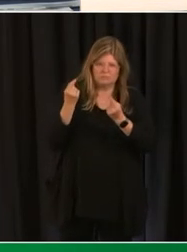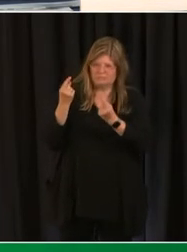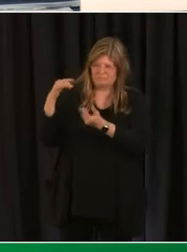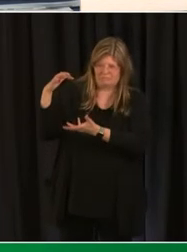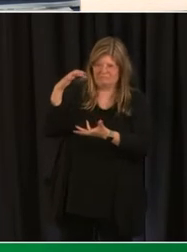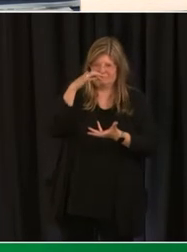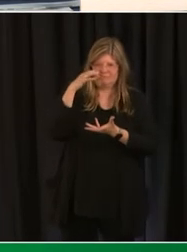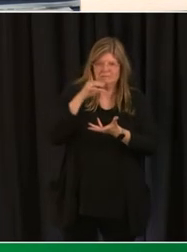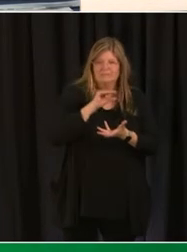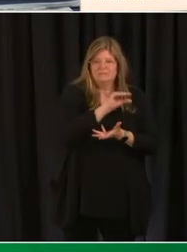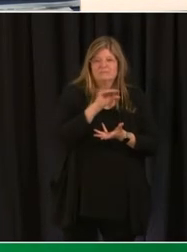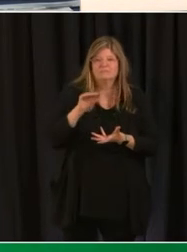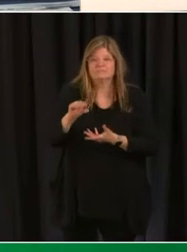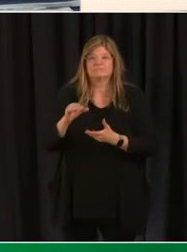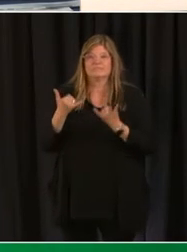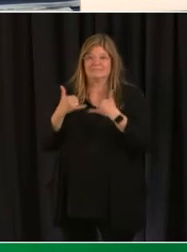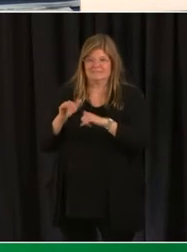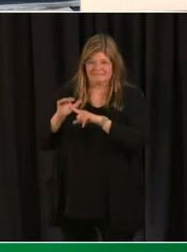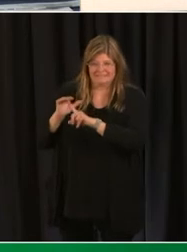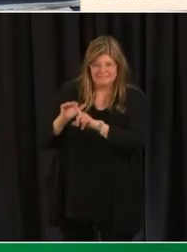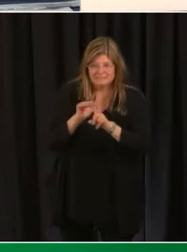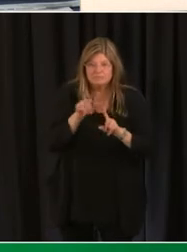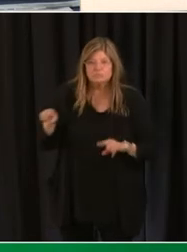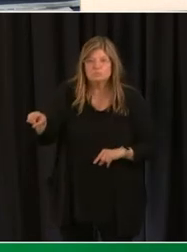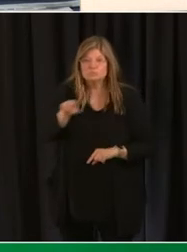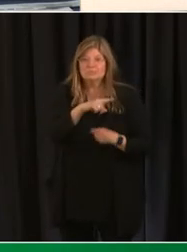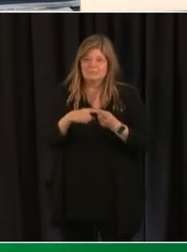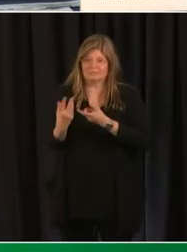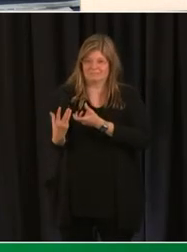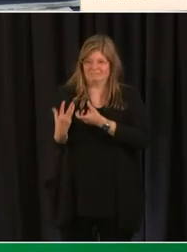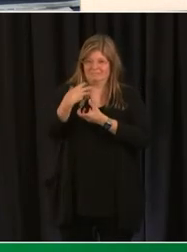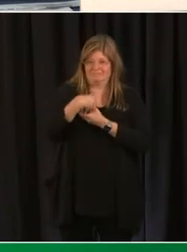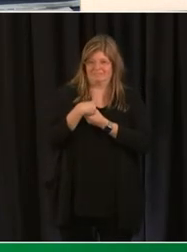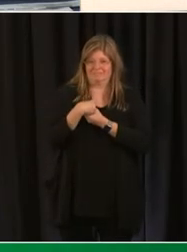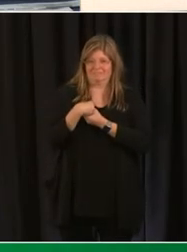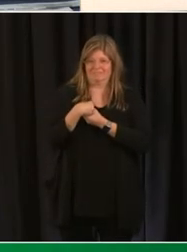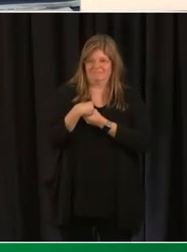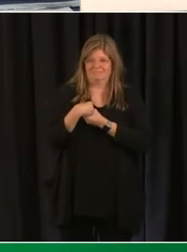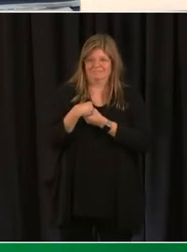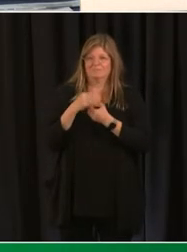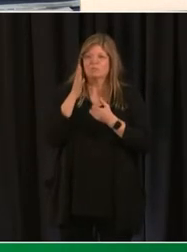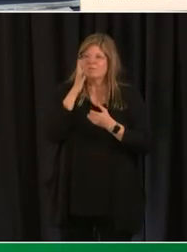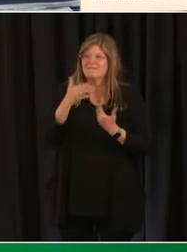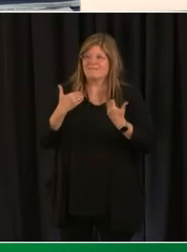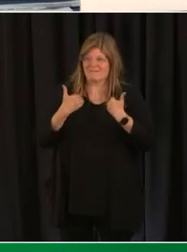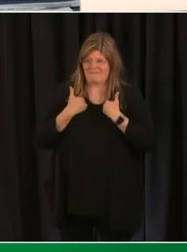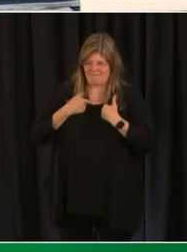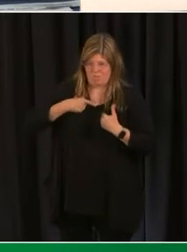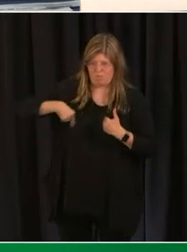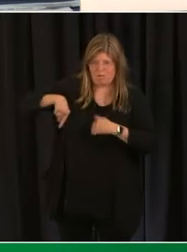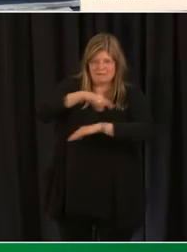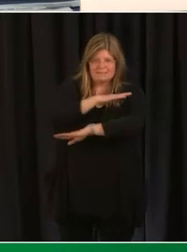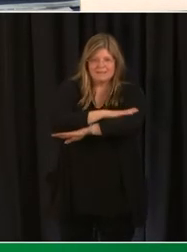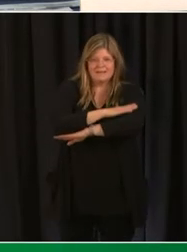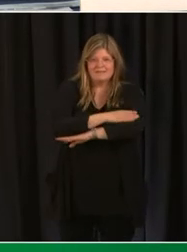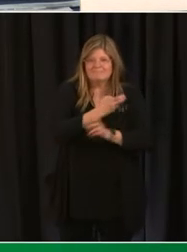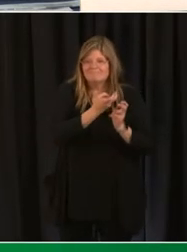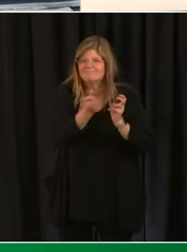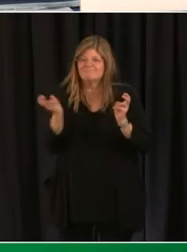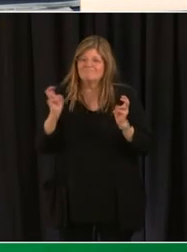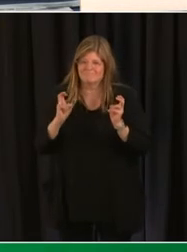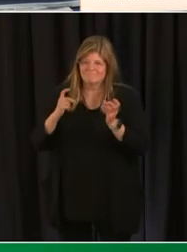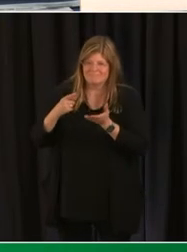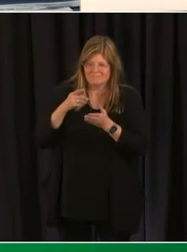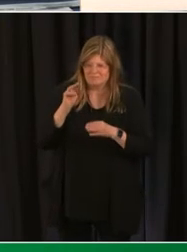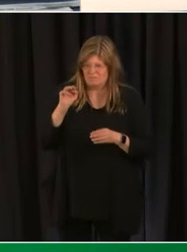reminder there's still opportunities for you to engage we will have a round table on march 17th we